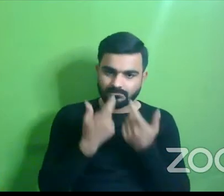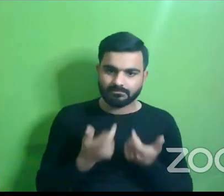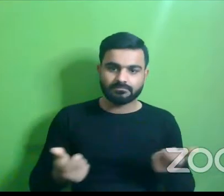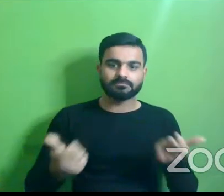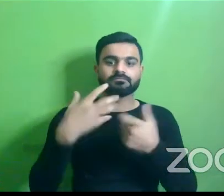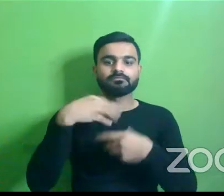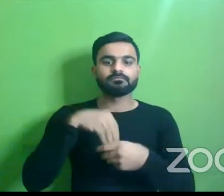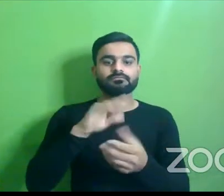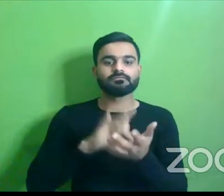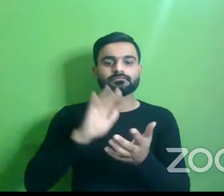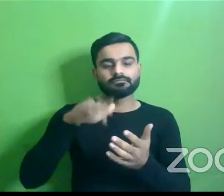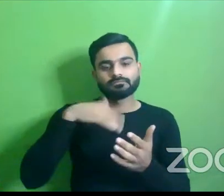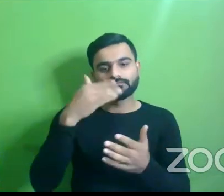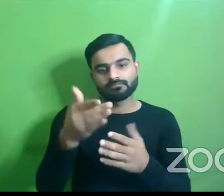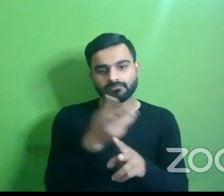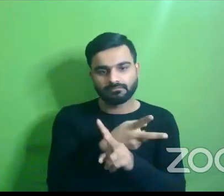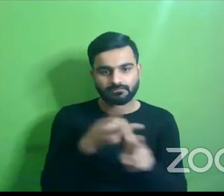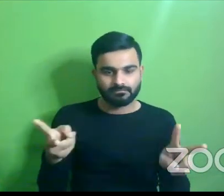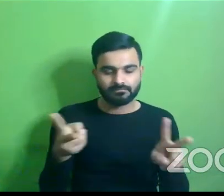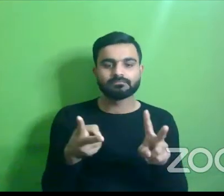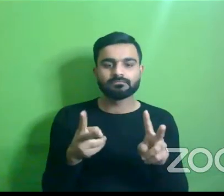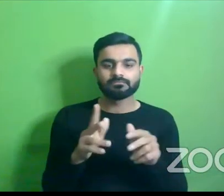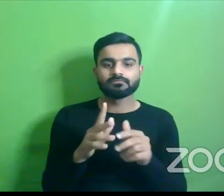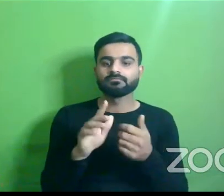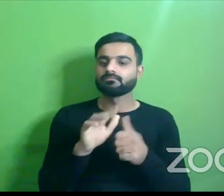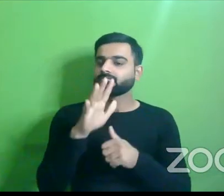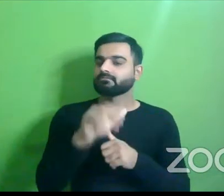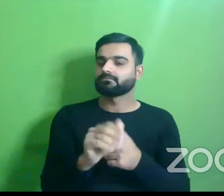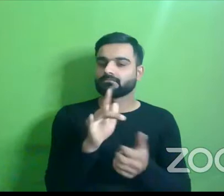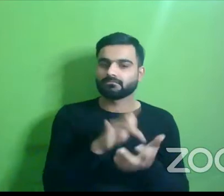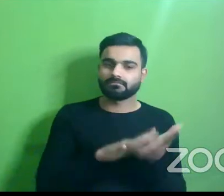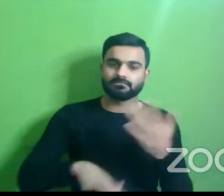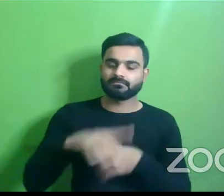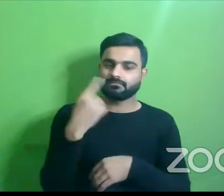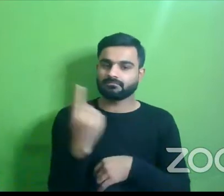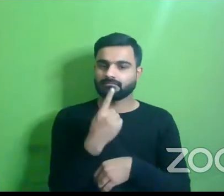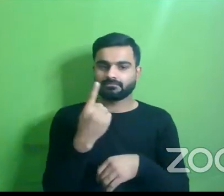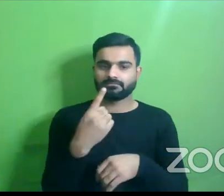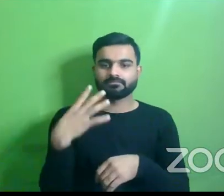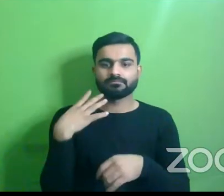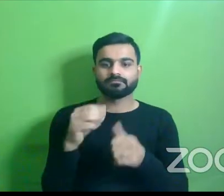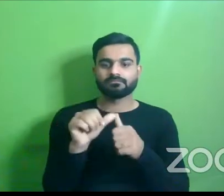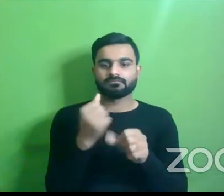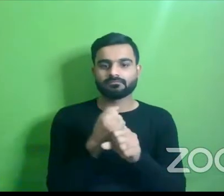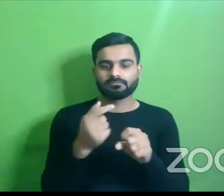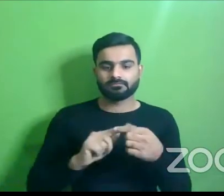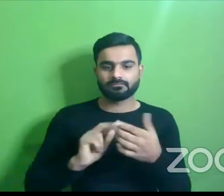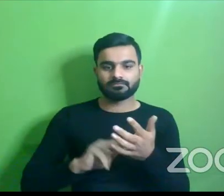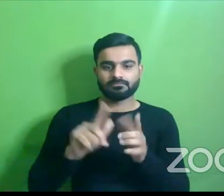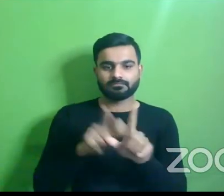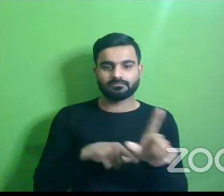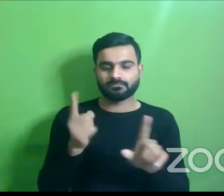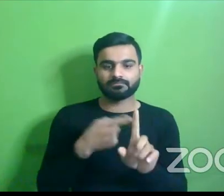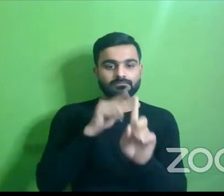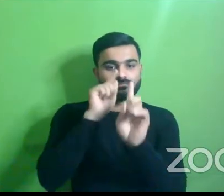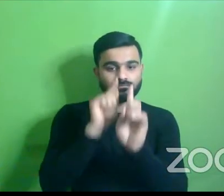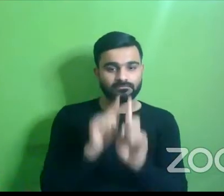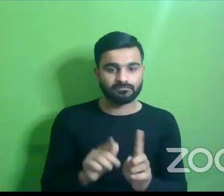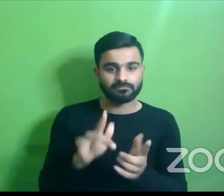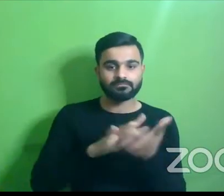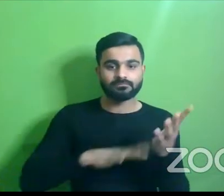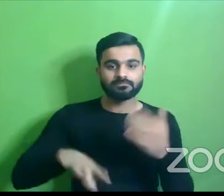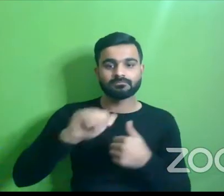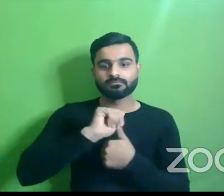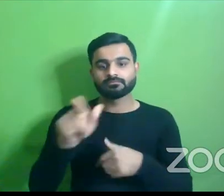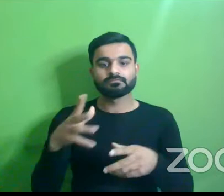then only you know kind of so that access steering committee not just becomes a vetting agency but also becomes the point where everybody's